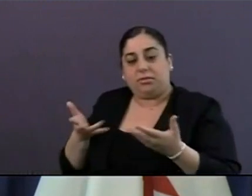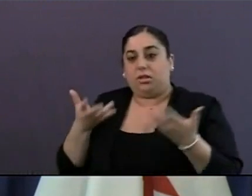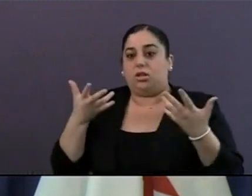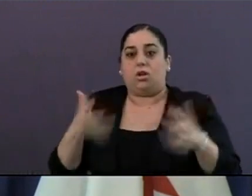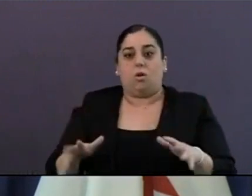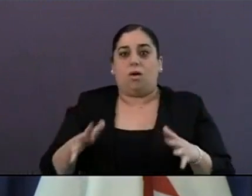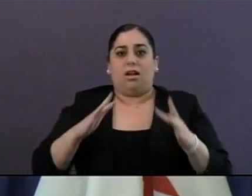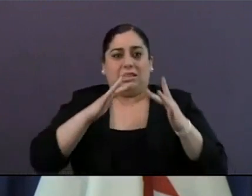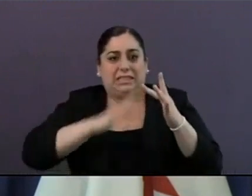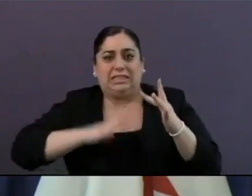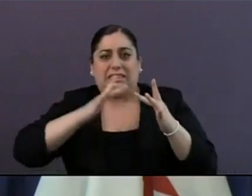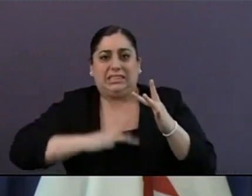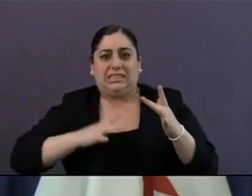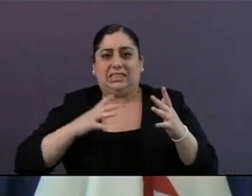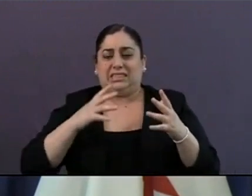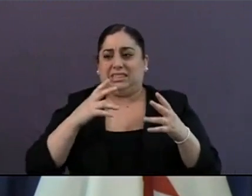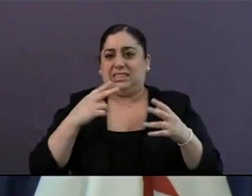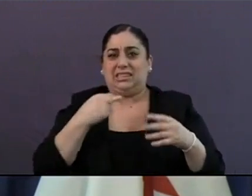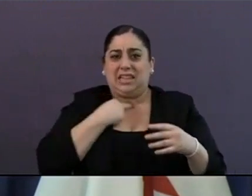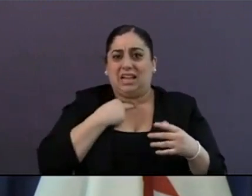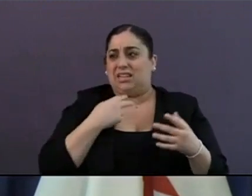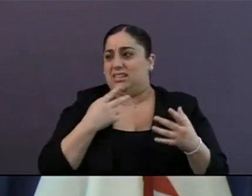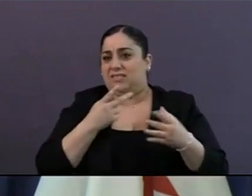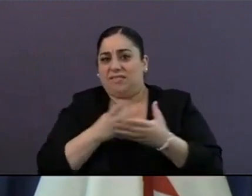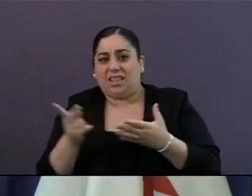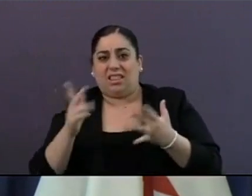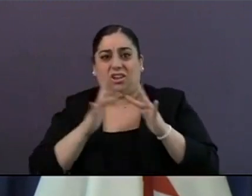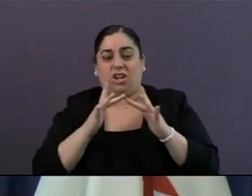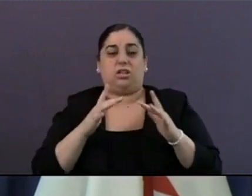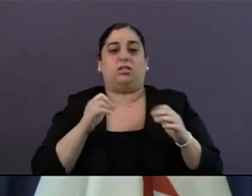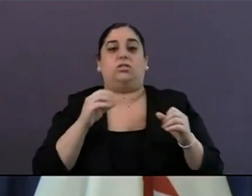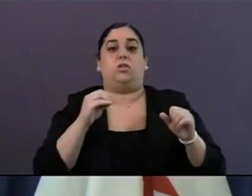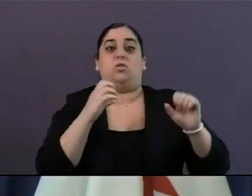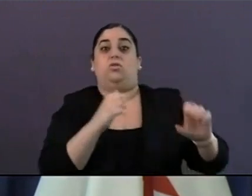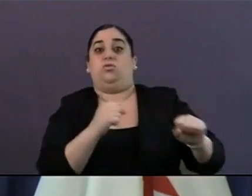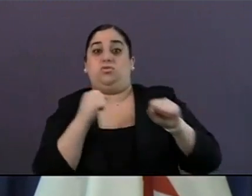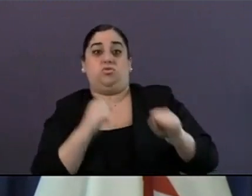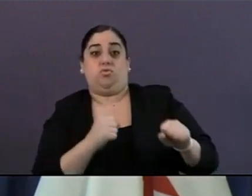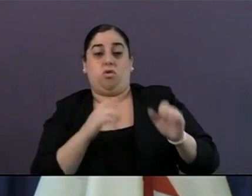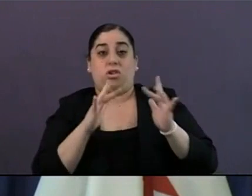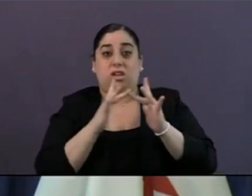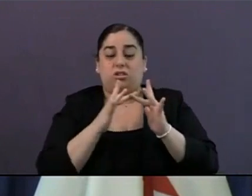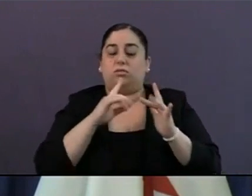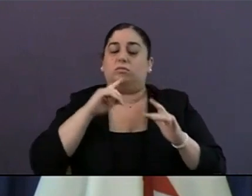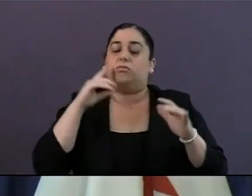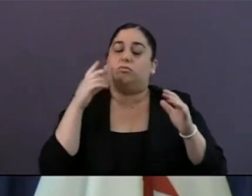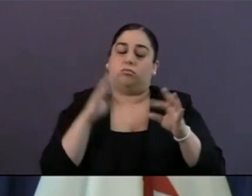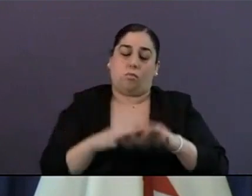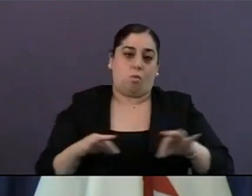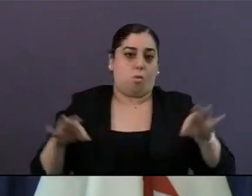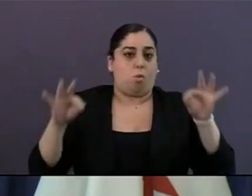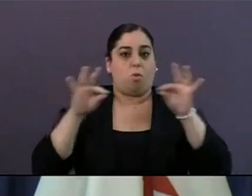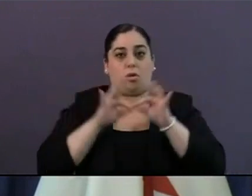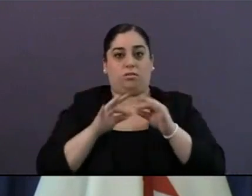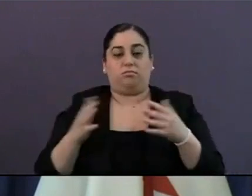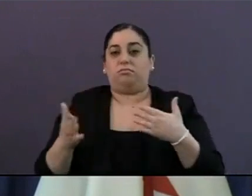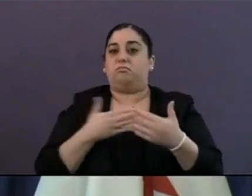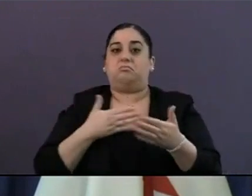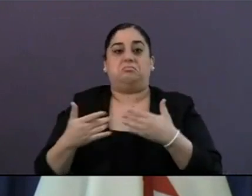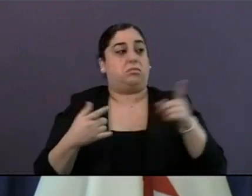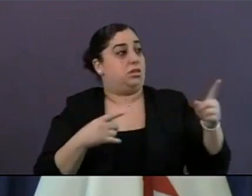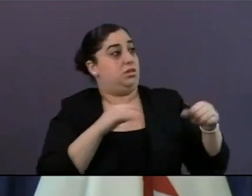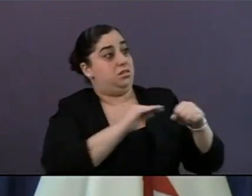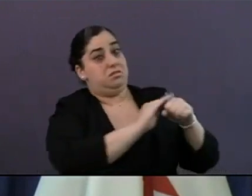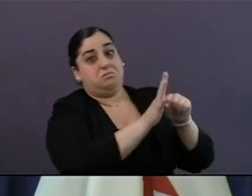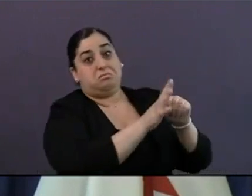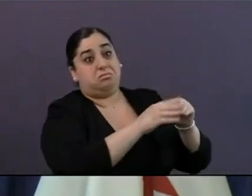So we really see that telemedicine is becoming a significant part of health care even once this pandemic has resolved. And having reliable